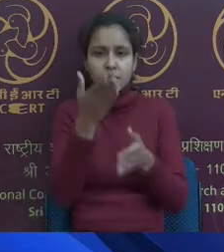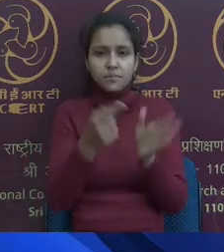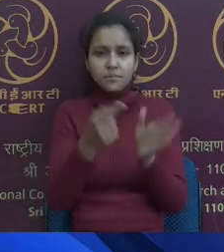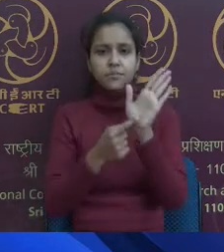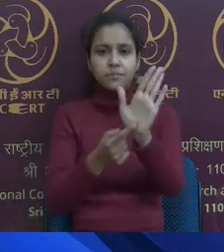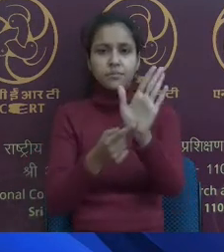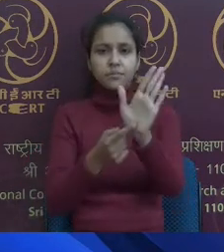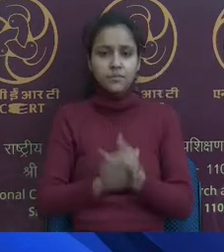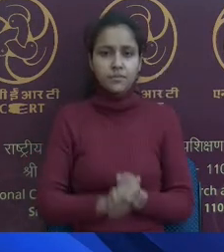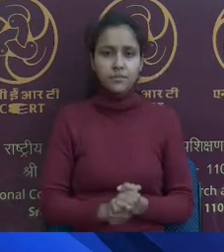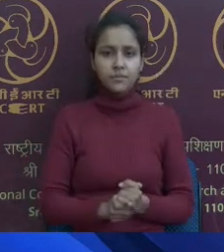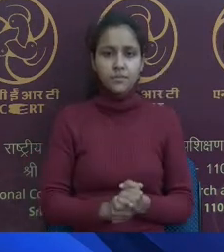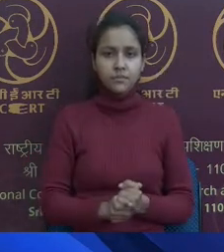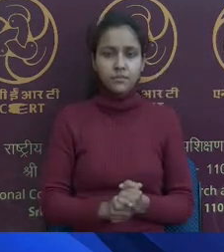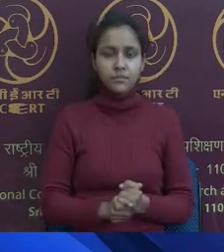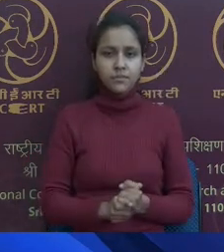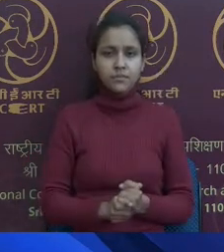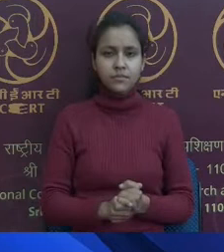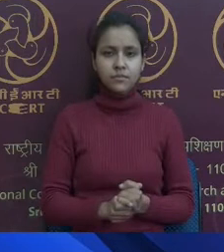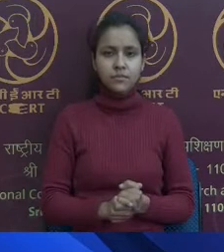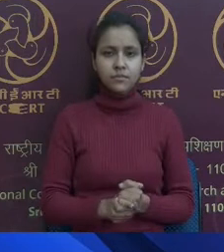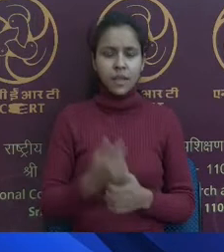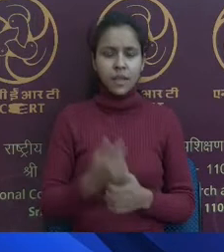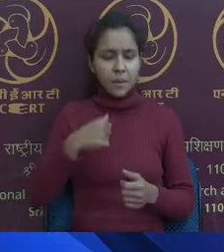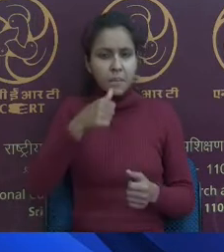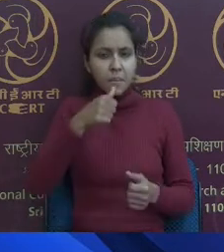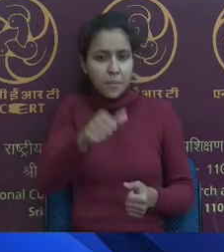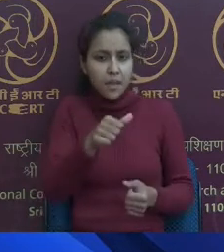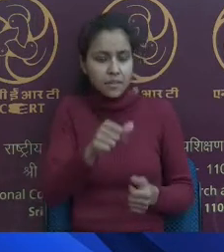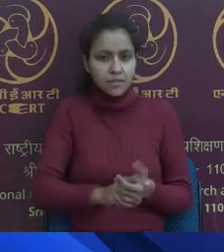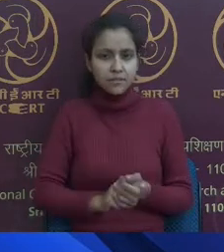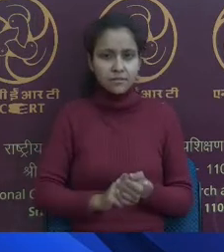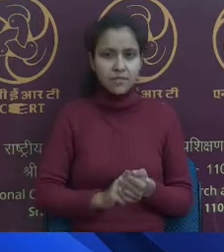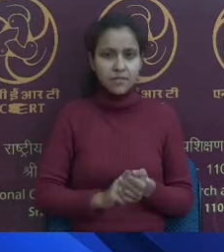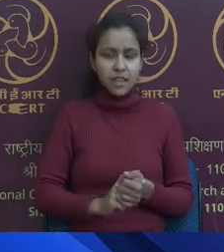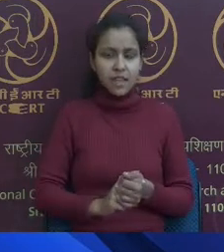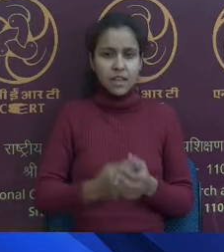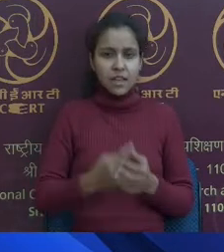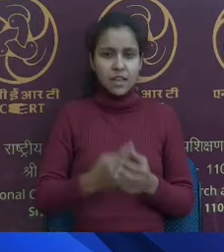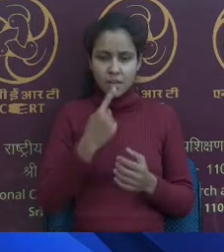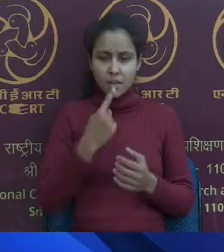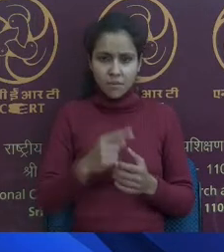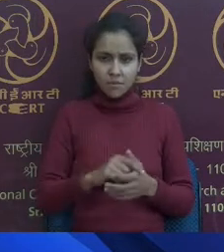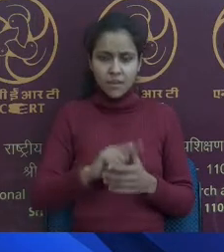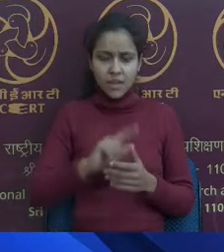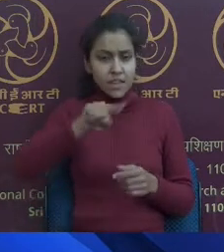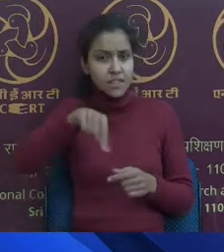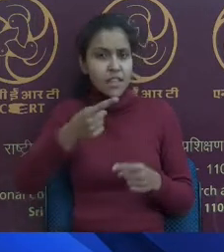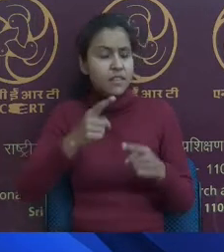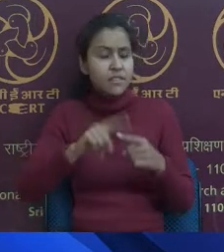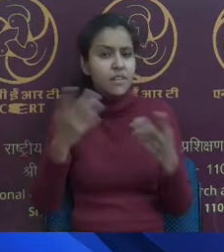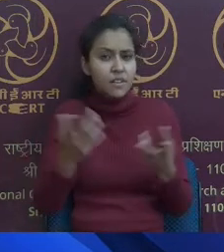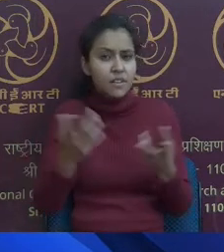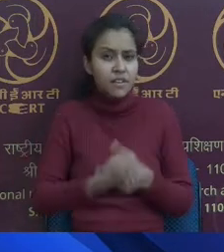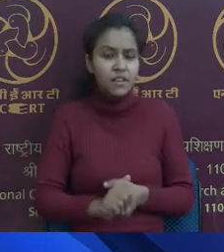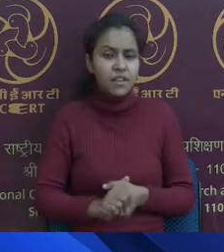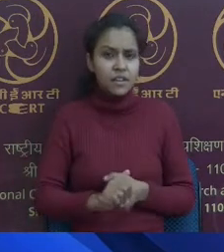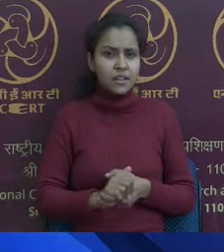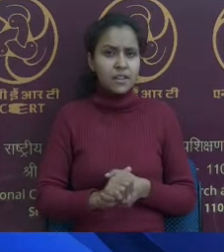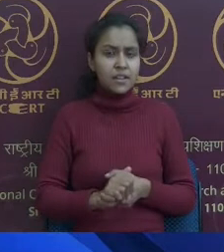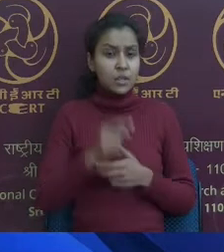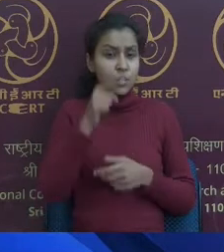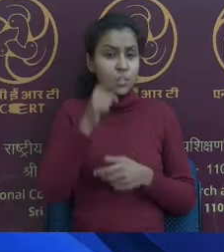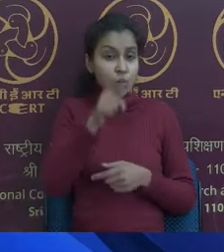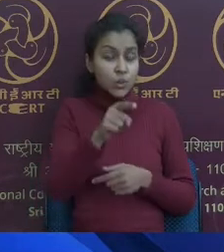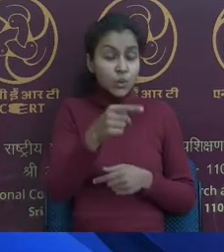And maybe press on the word. Funny. Yeah. And now go to the next one. So here the teacher instructs